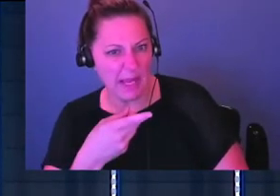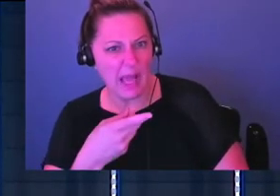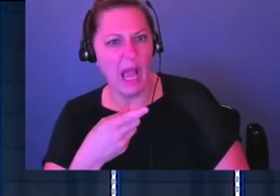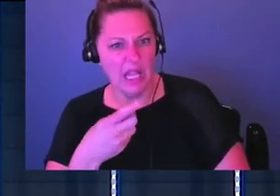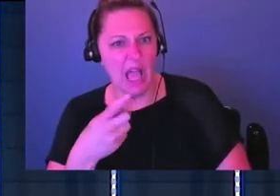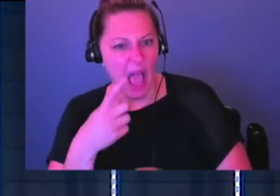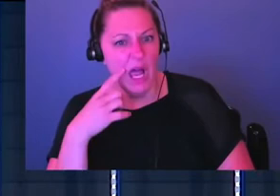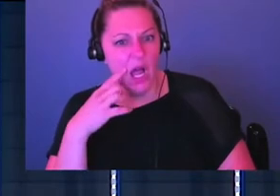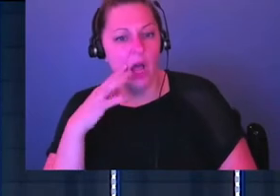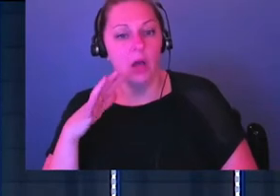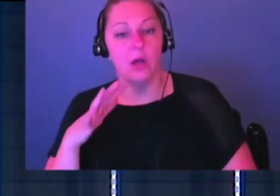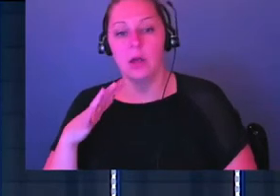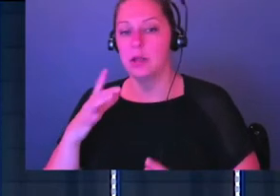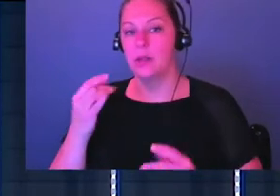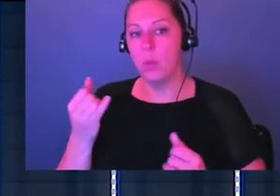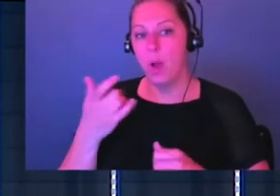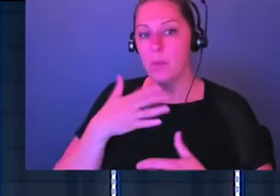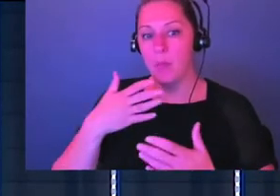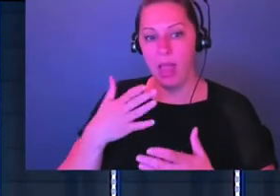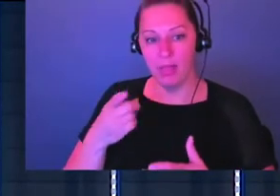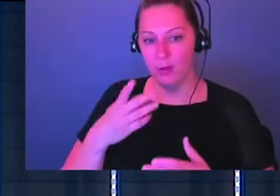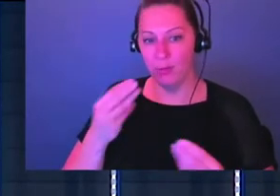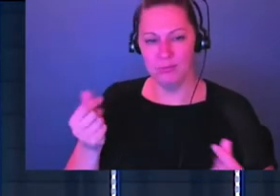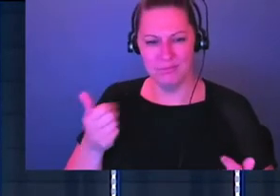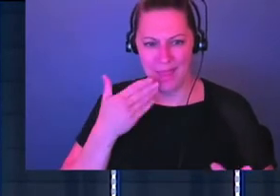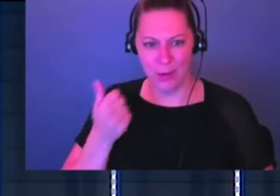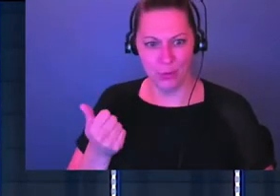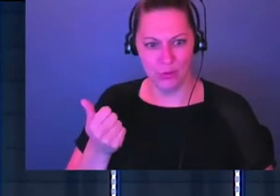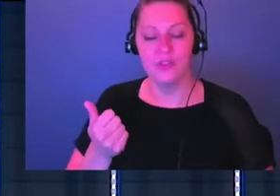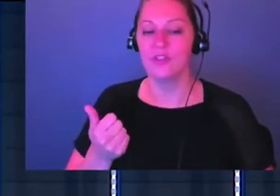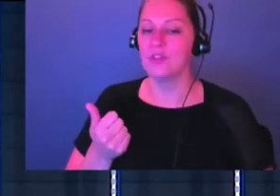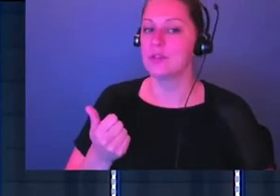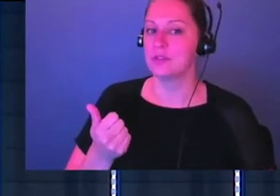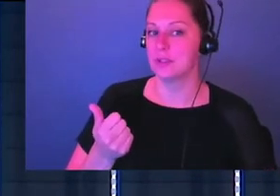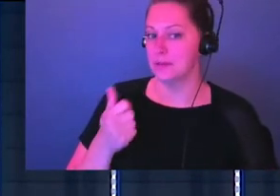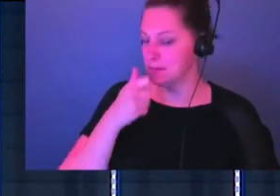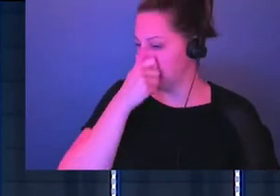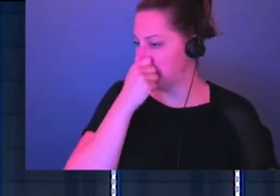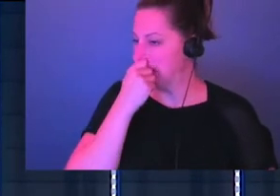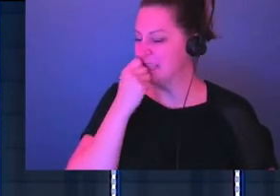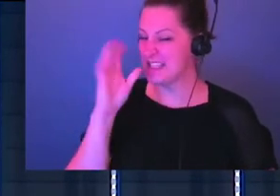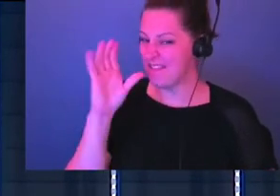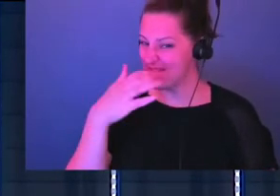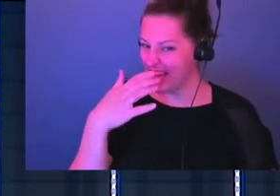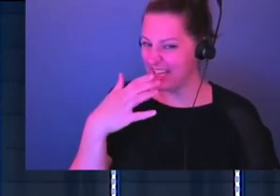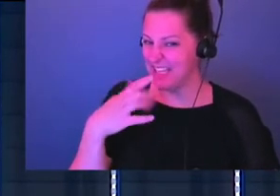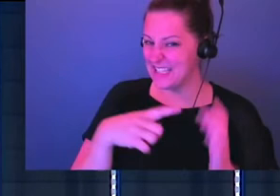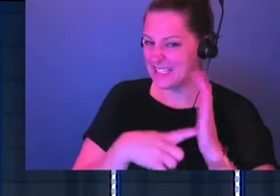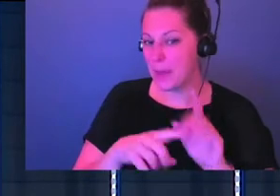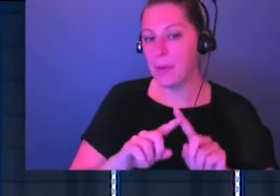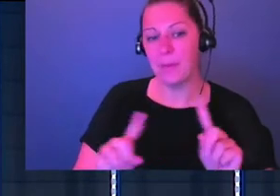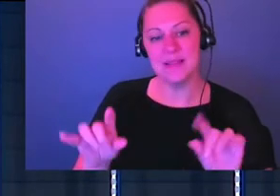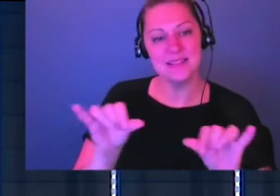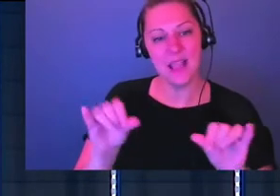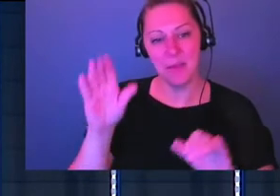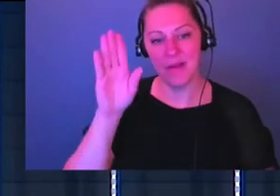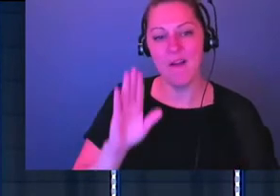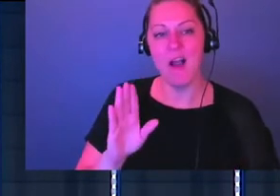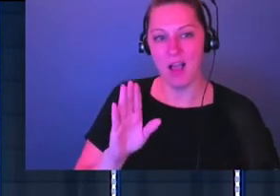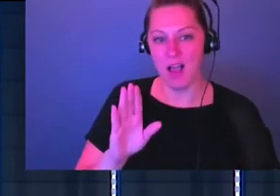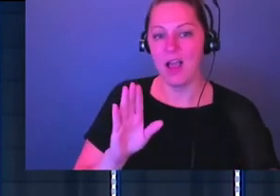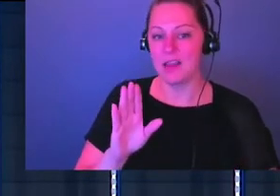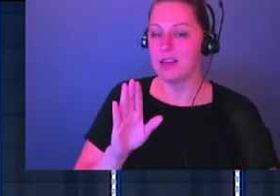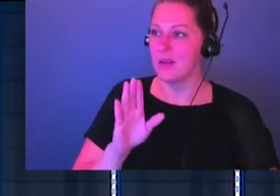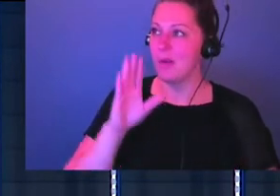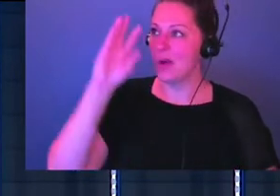and you're better. And that's, it's like a funny example, but I think that's exactly what God wants to do. He just wants to come in and bring